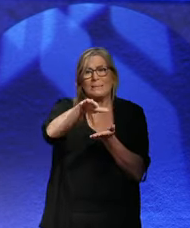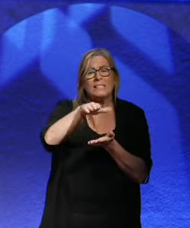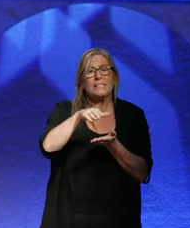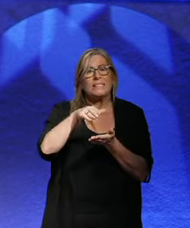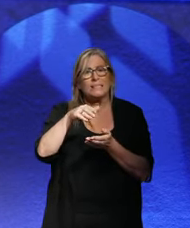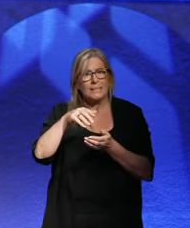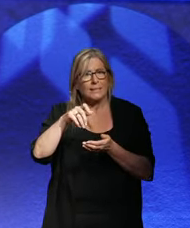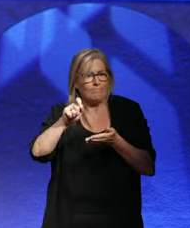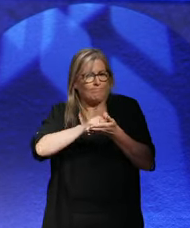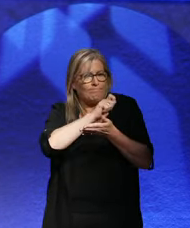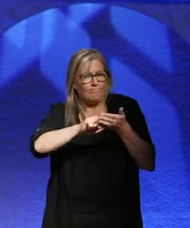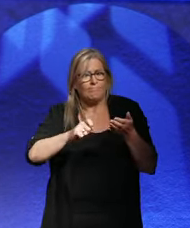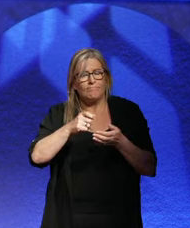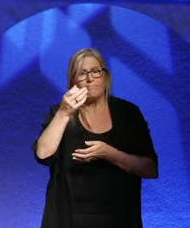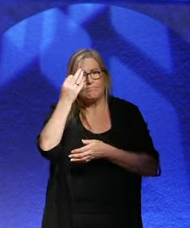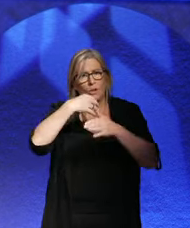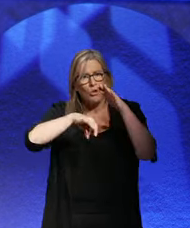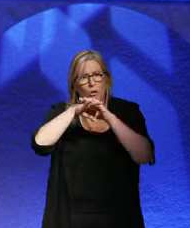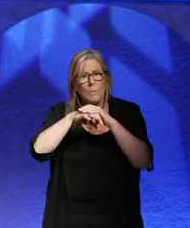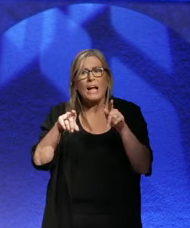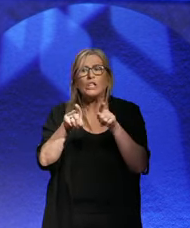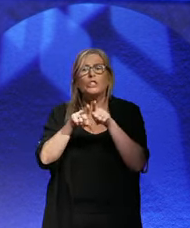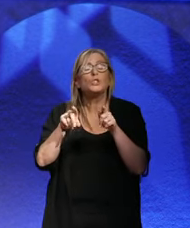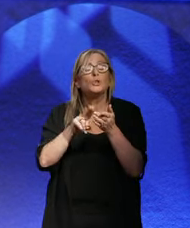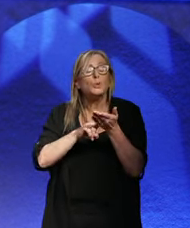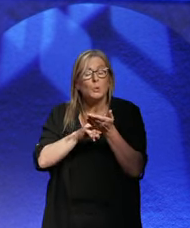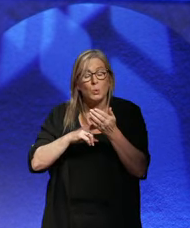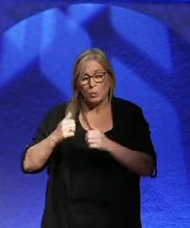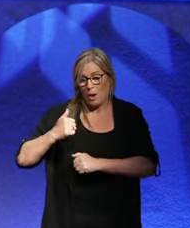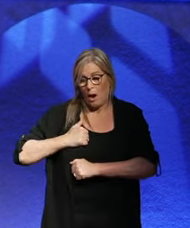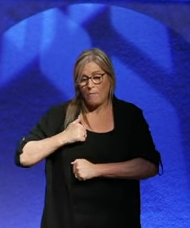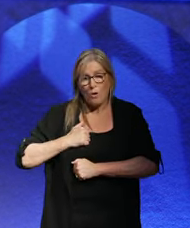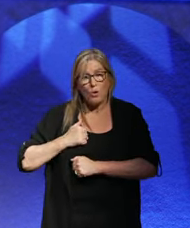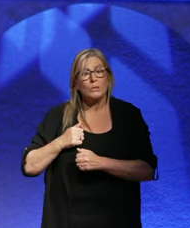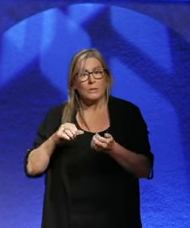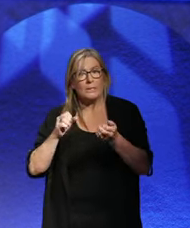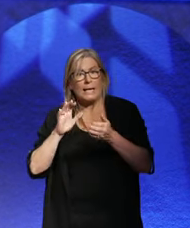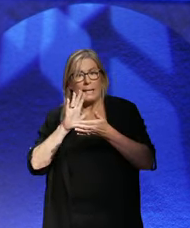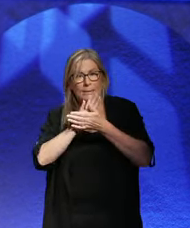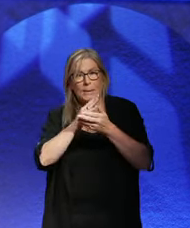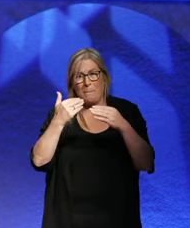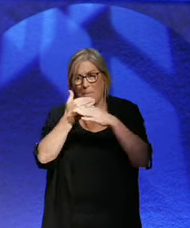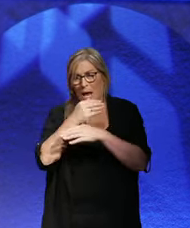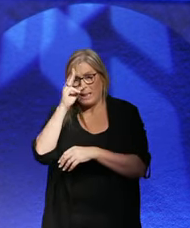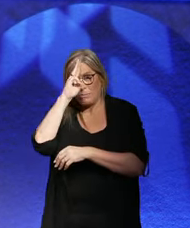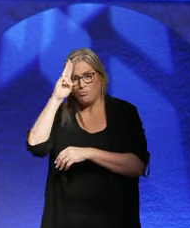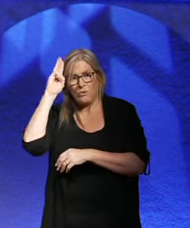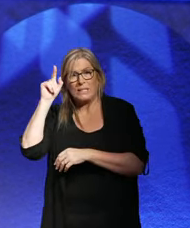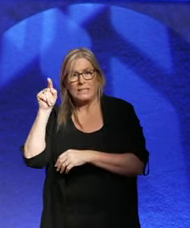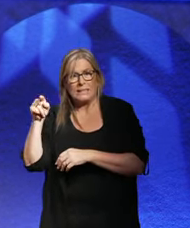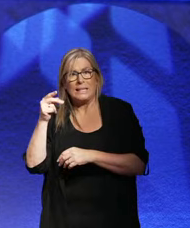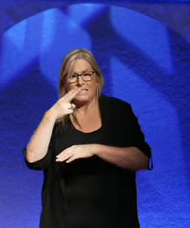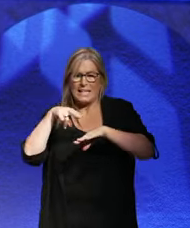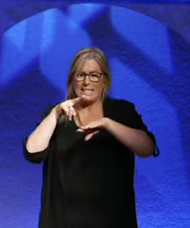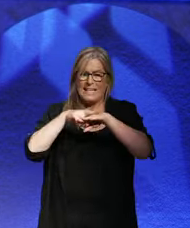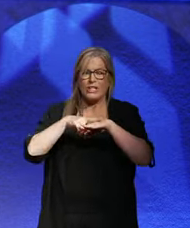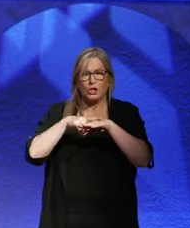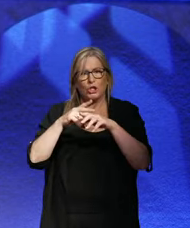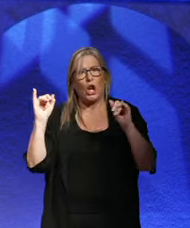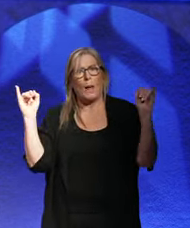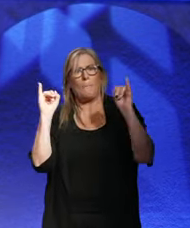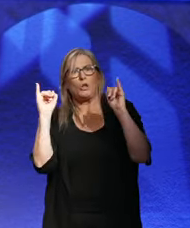use armed force and suspend civil rights during a time defined by the President as a national emergency.